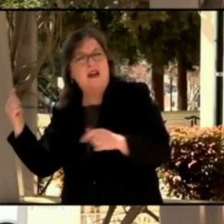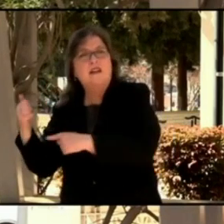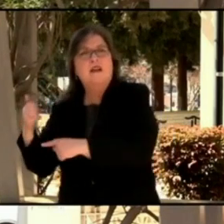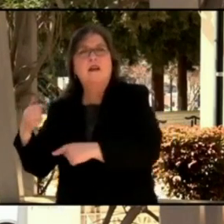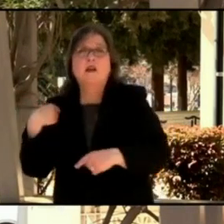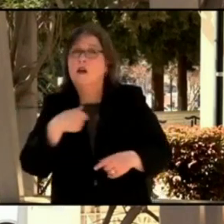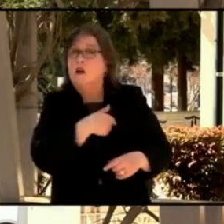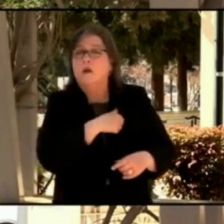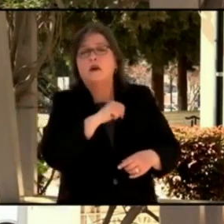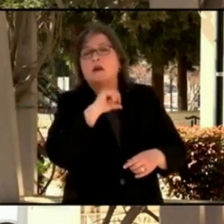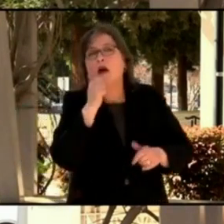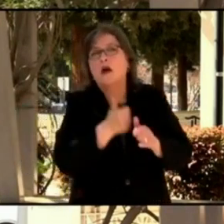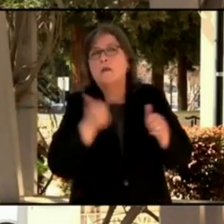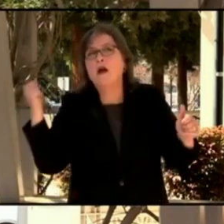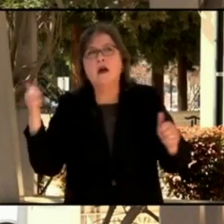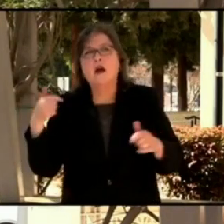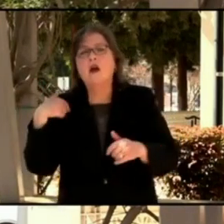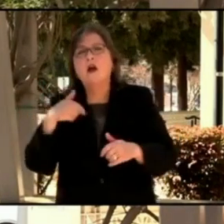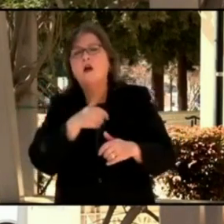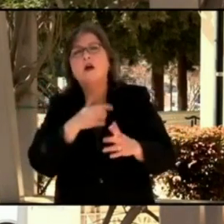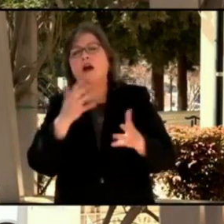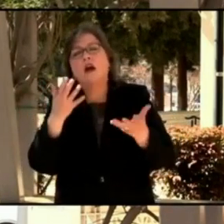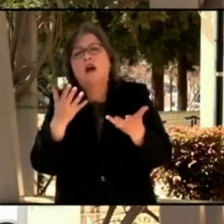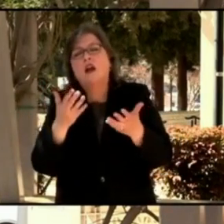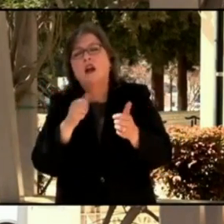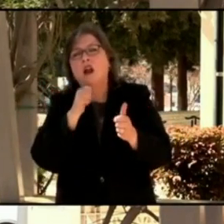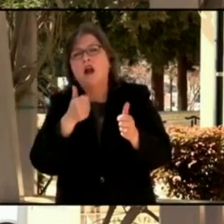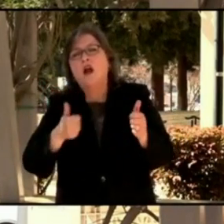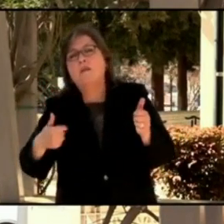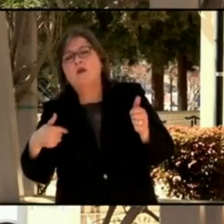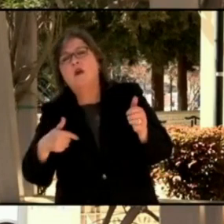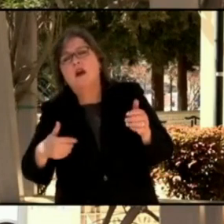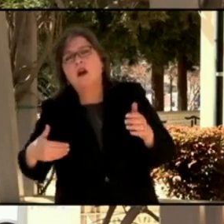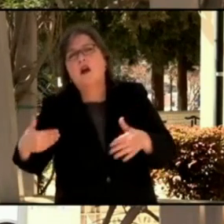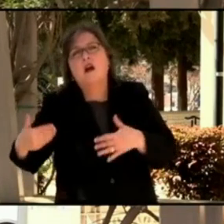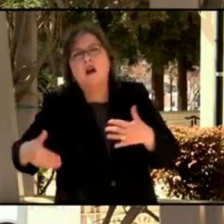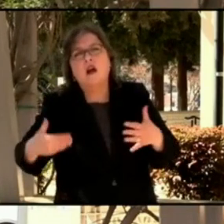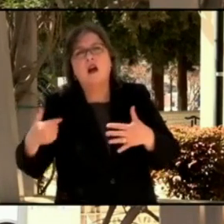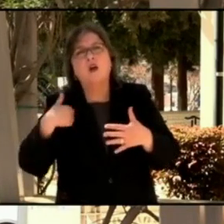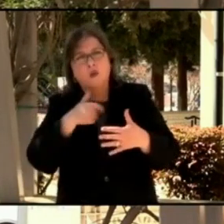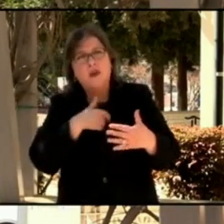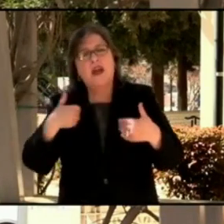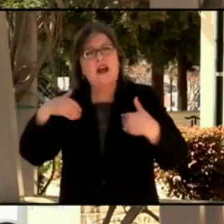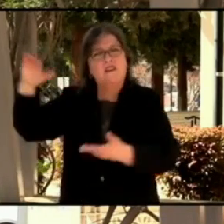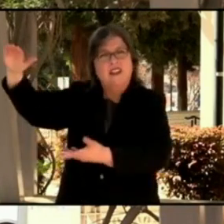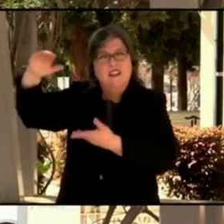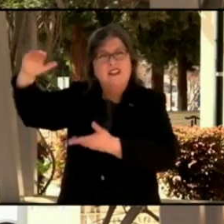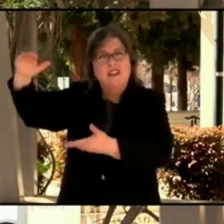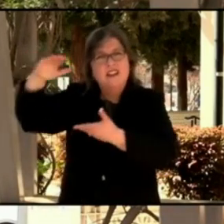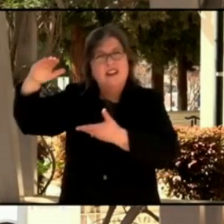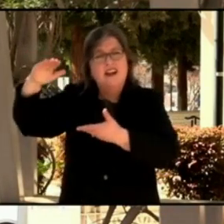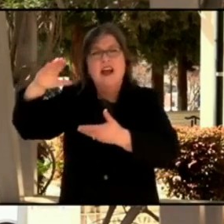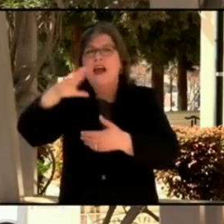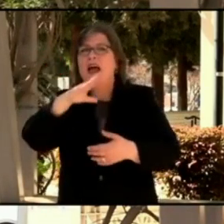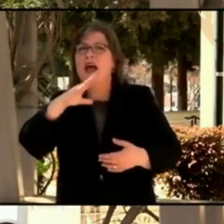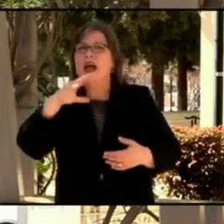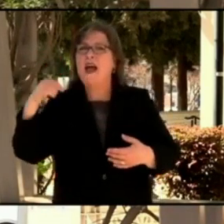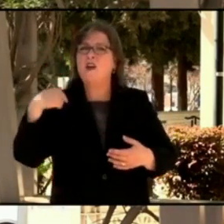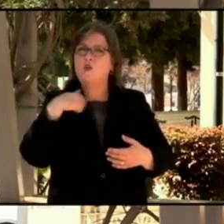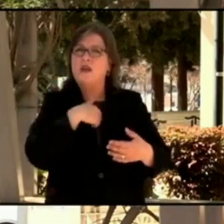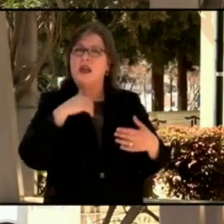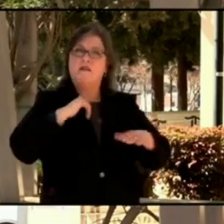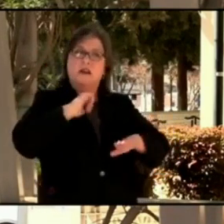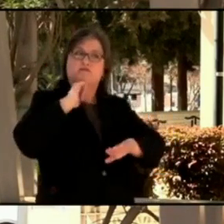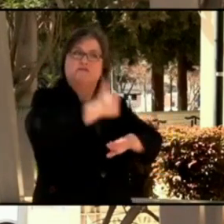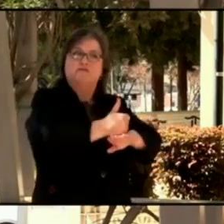the vaccine that we are allocated. So, as I mentioned, we are only at one-third capacity. So as we get